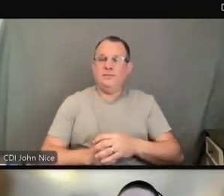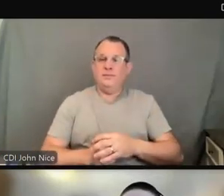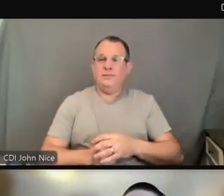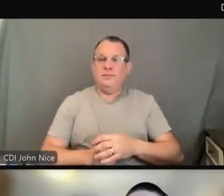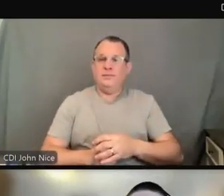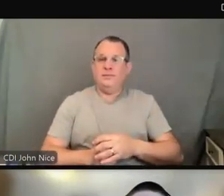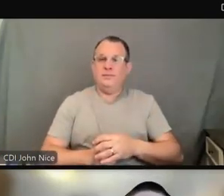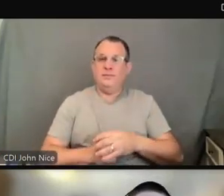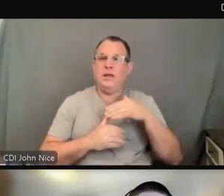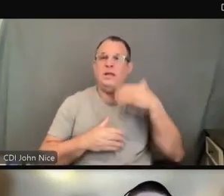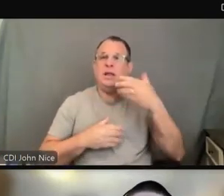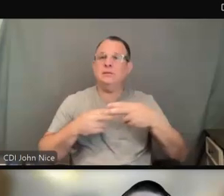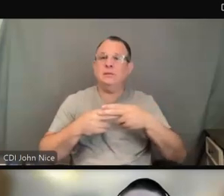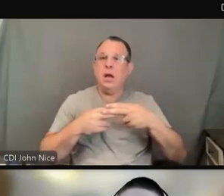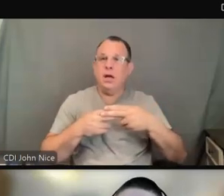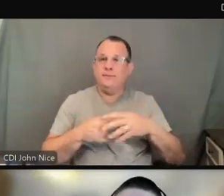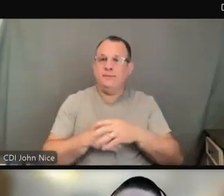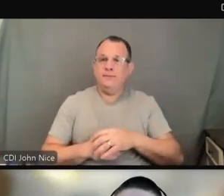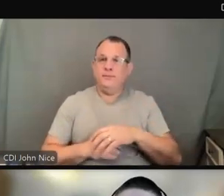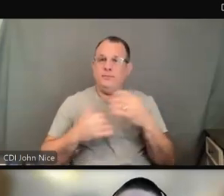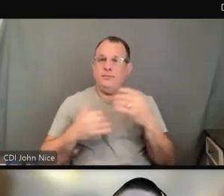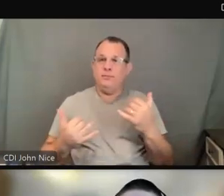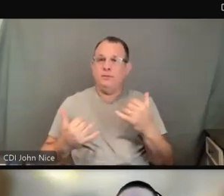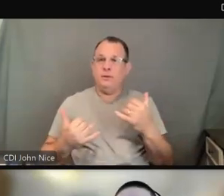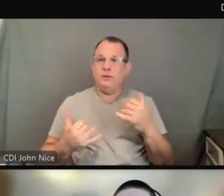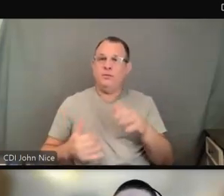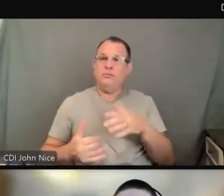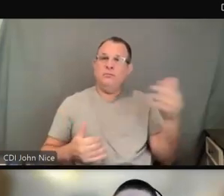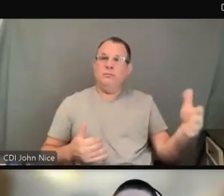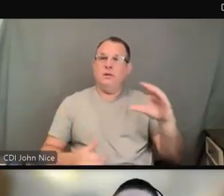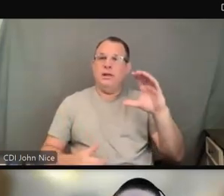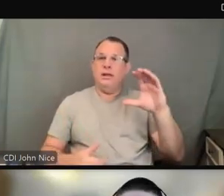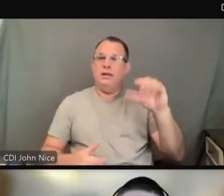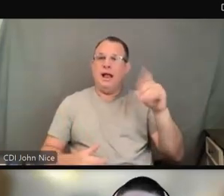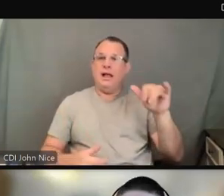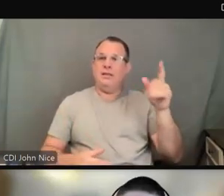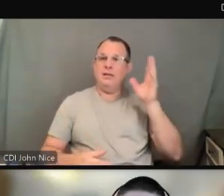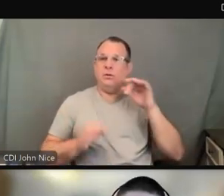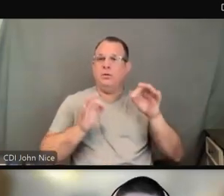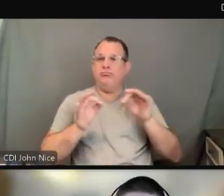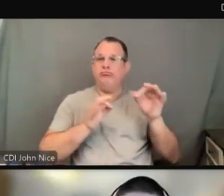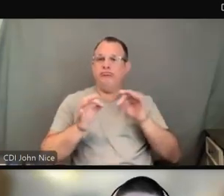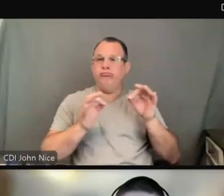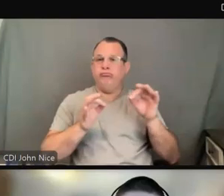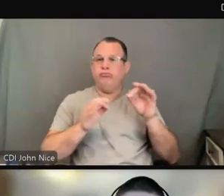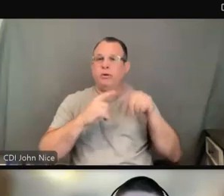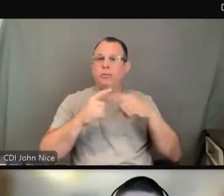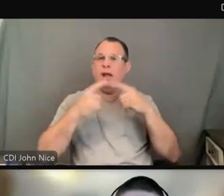So next, I'm going to pass it off to Kathy, who's going to talk to you about effective communication and auxiliary services.